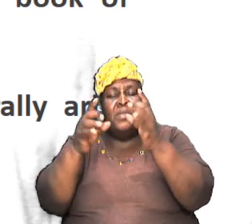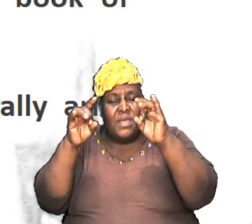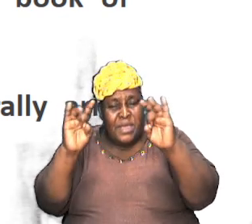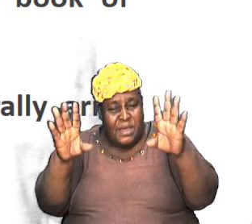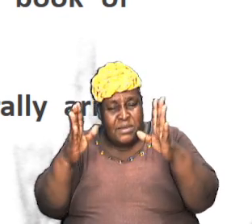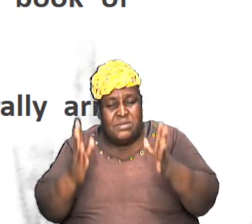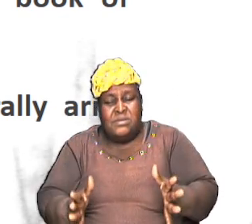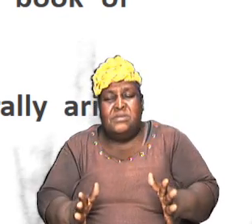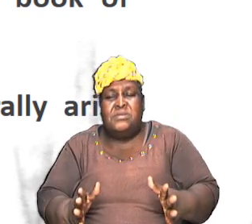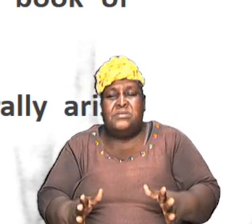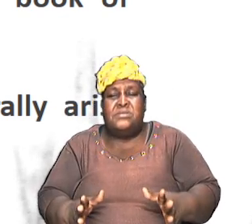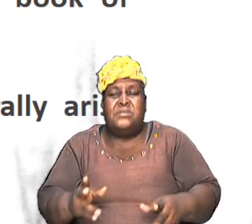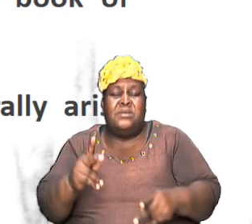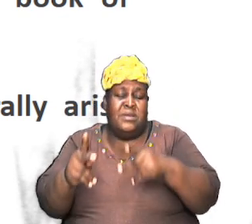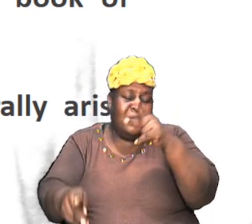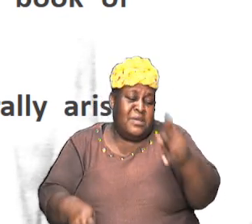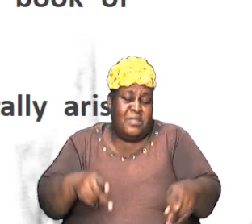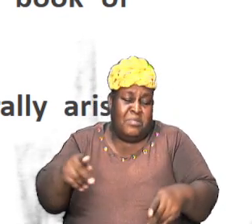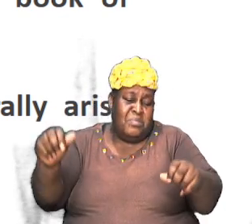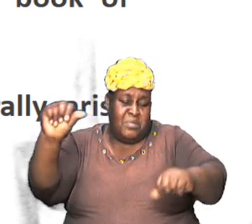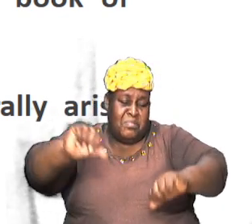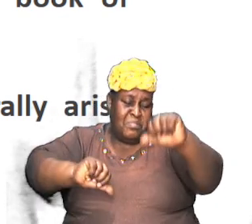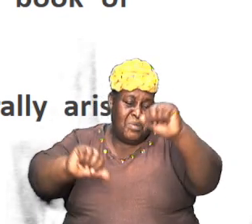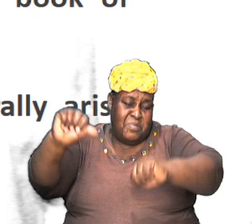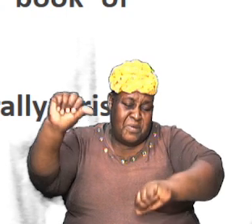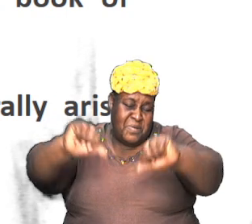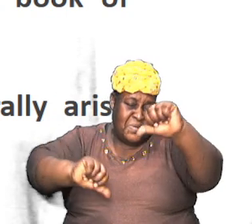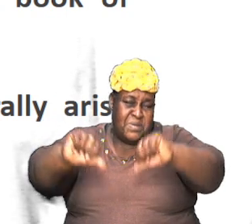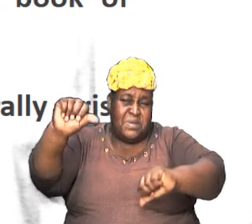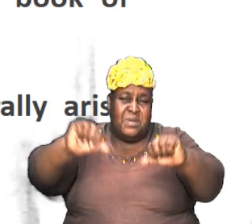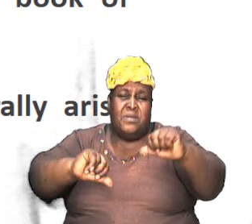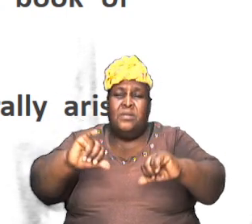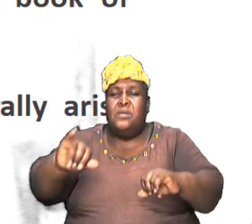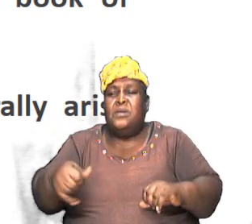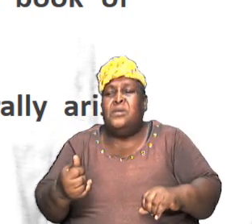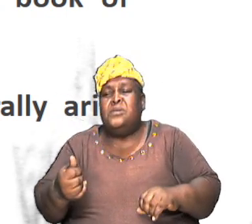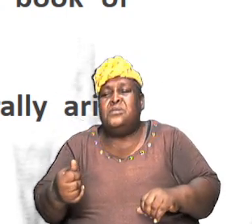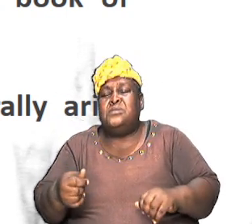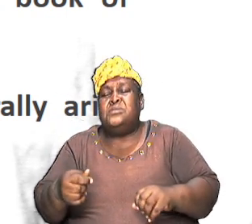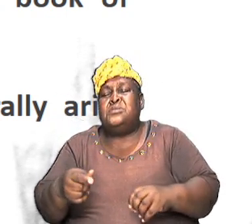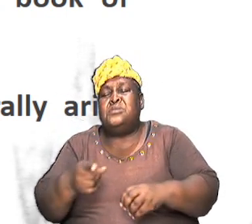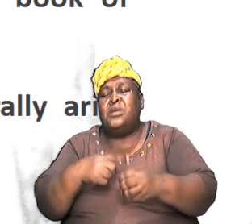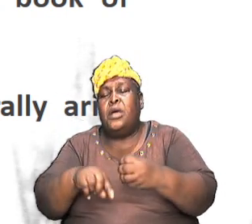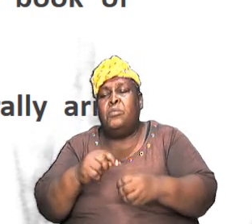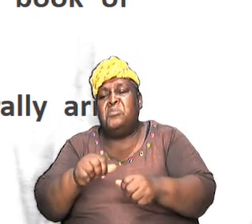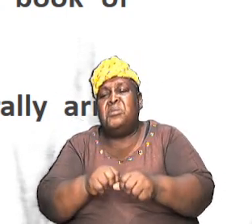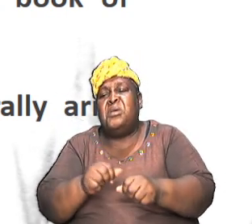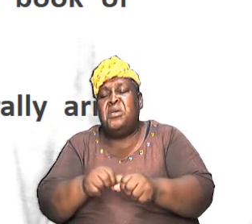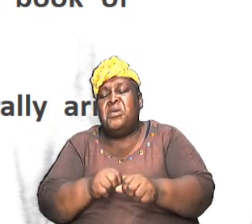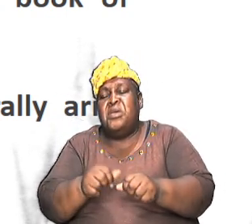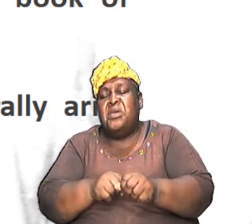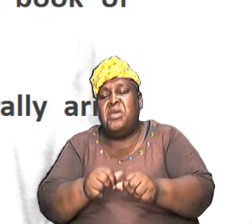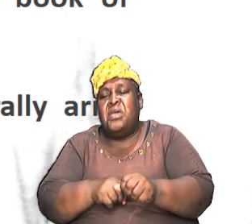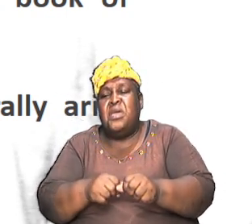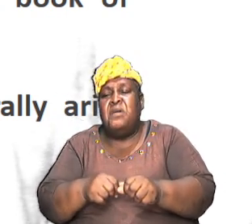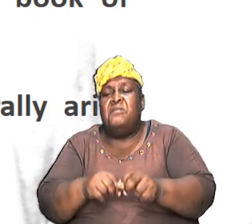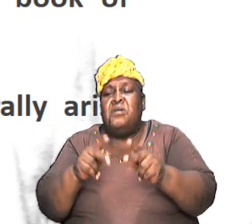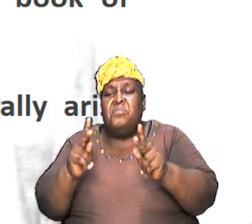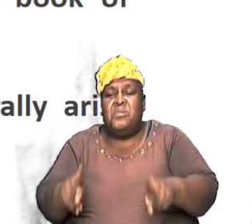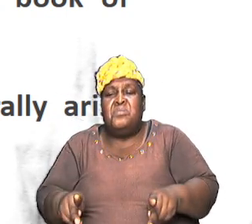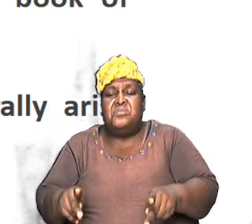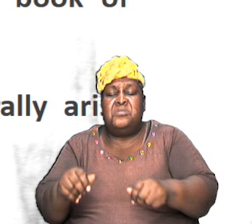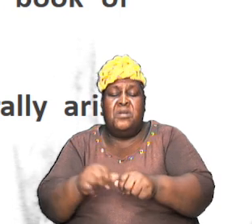the people of science science just about every secular person every